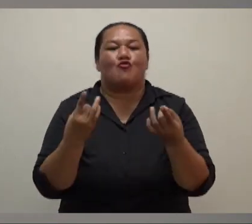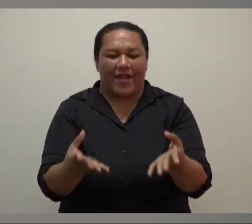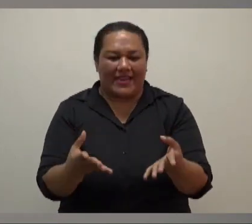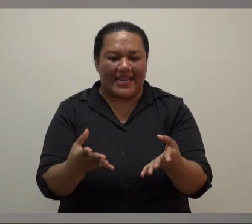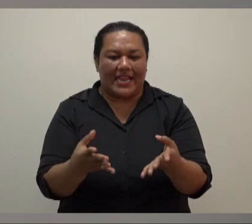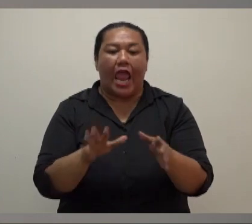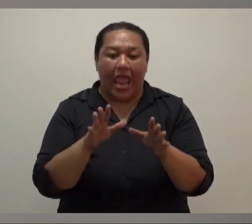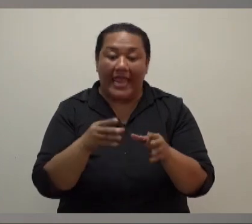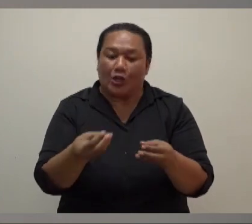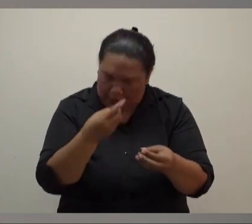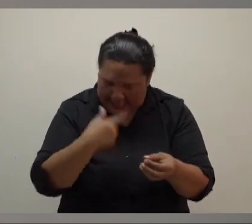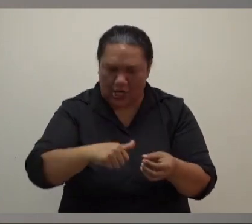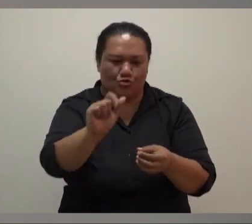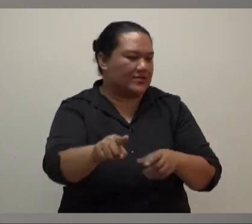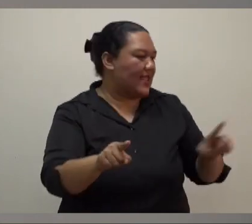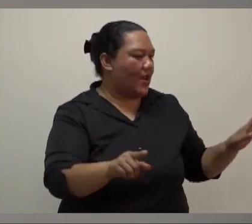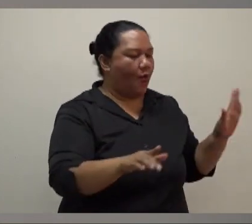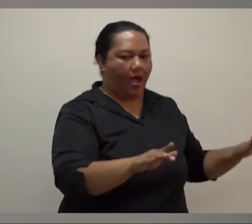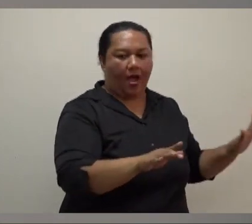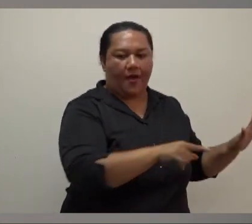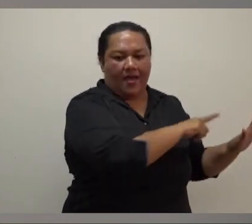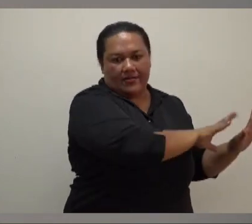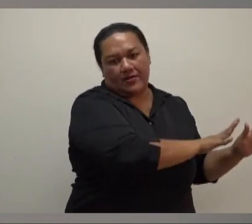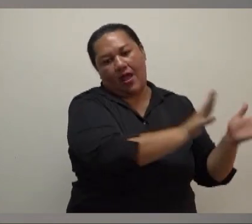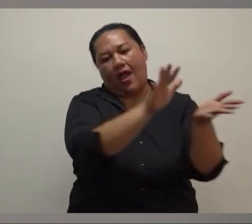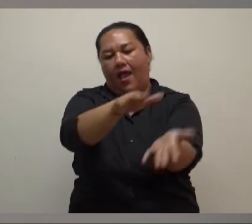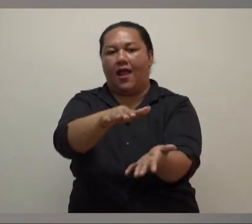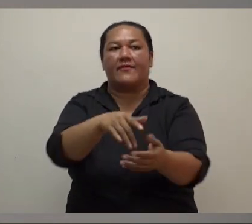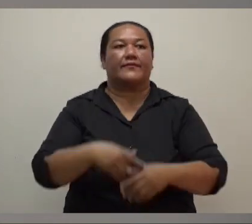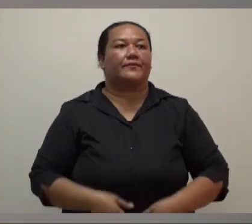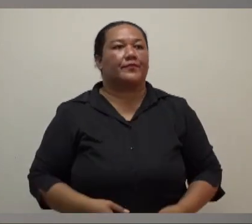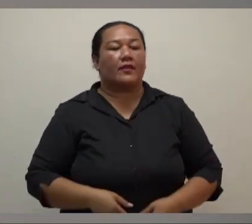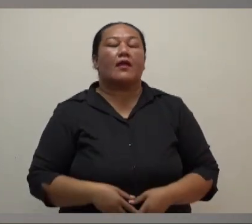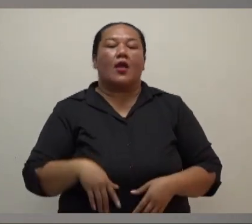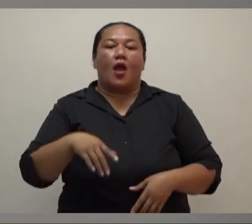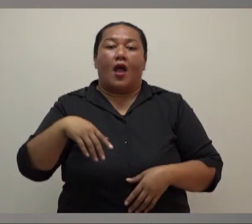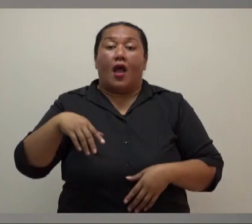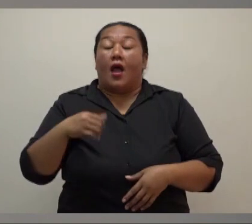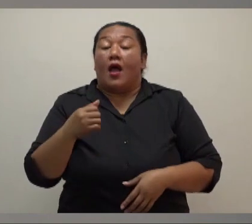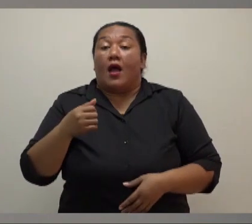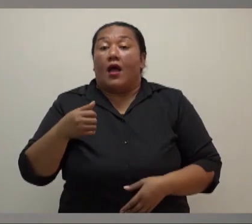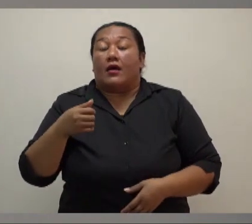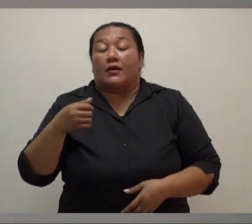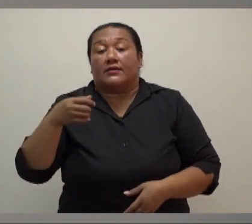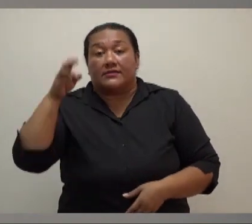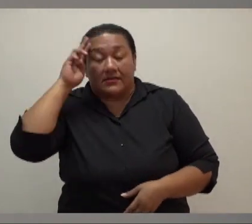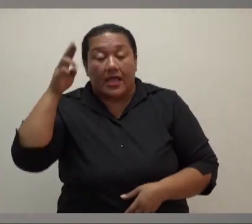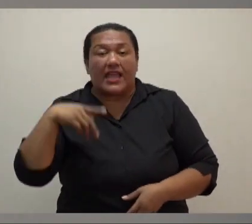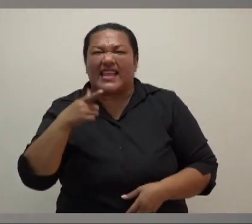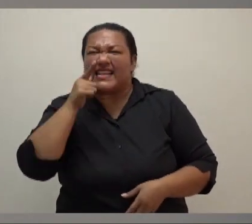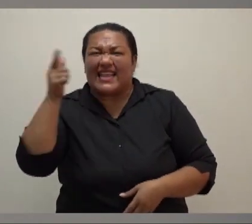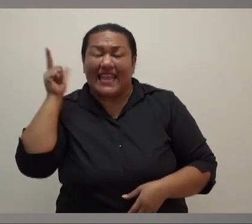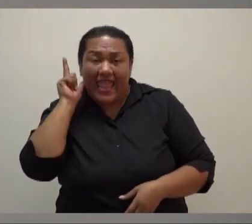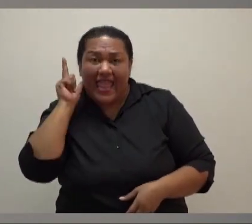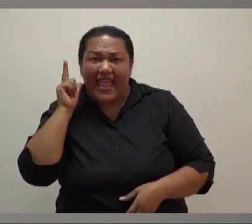Good evening, Tony Gentleman. My is Wati from the Fiji Sun. Yesterday, People's Alliance Party had a press conference